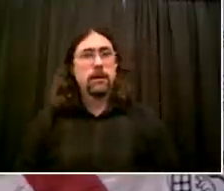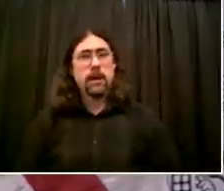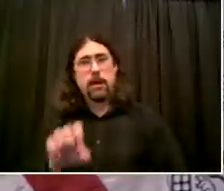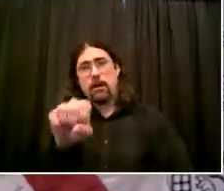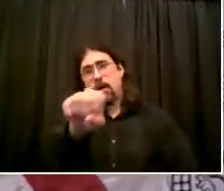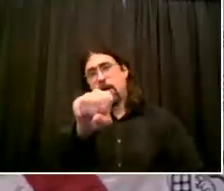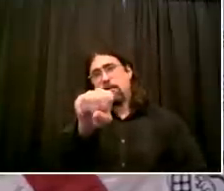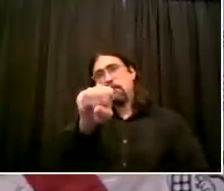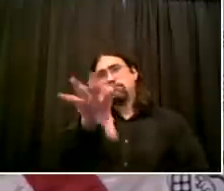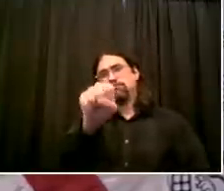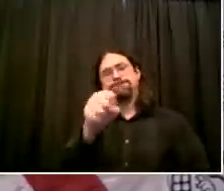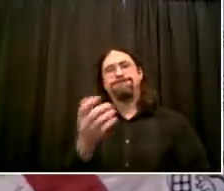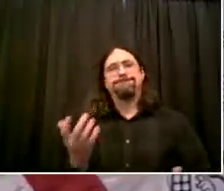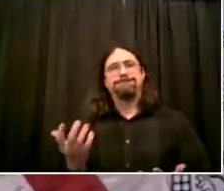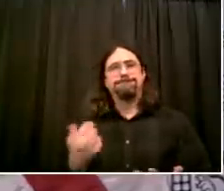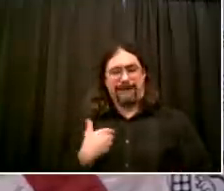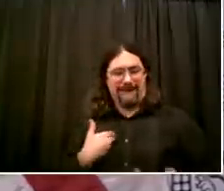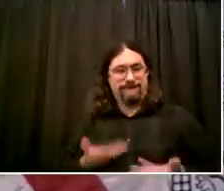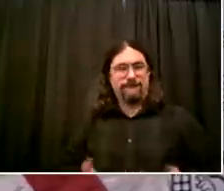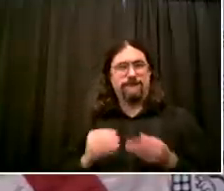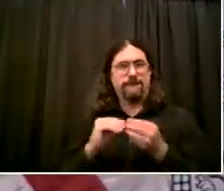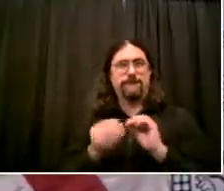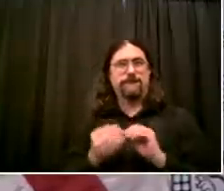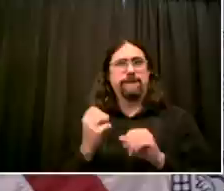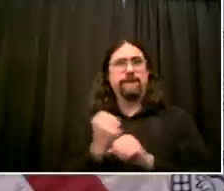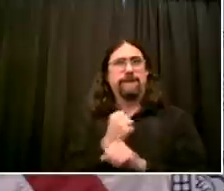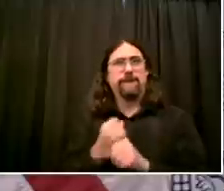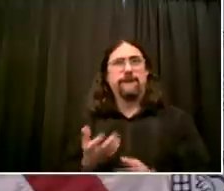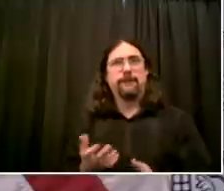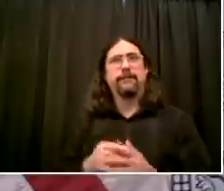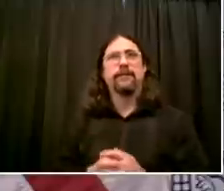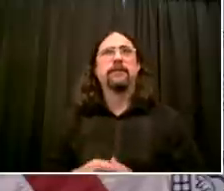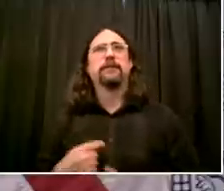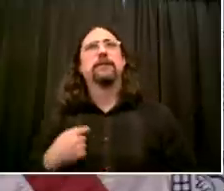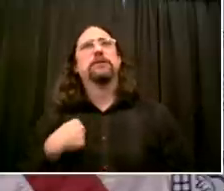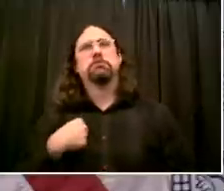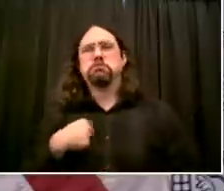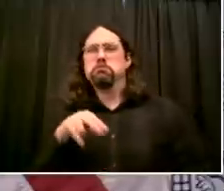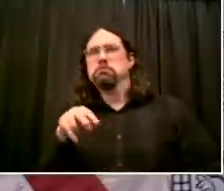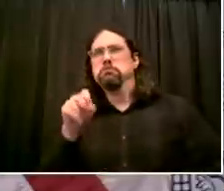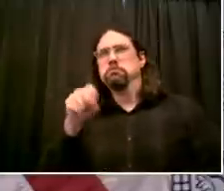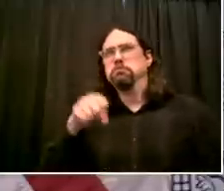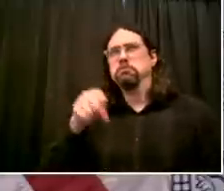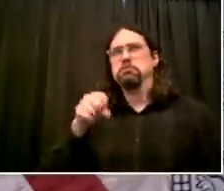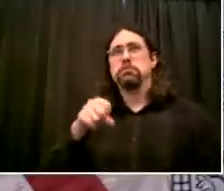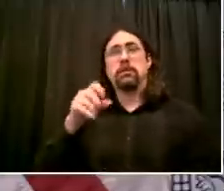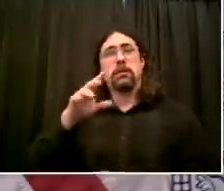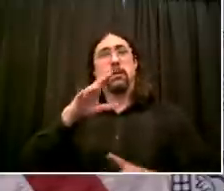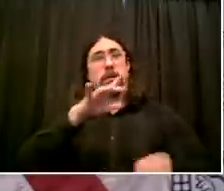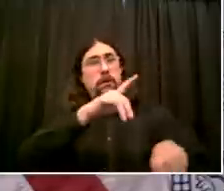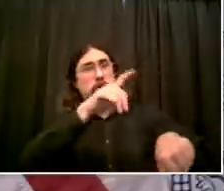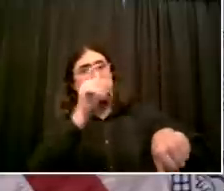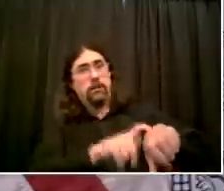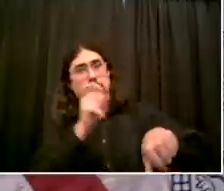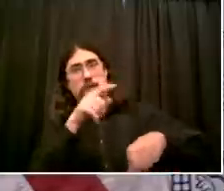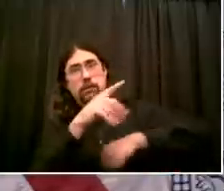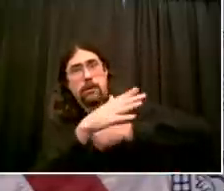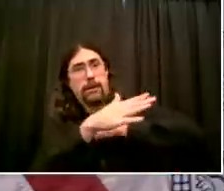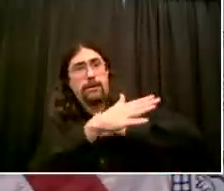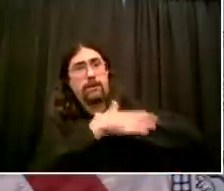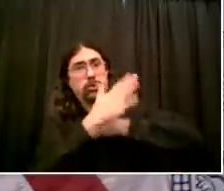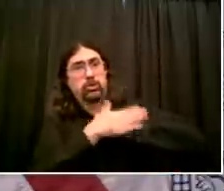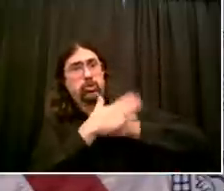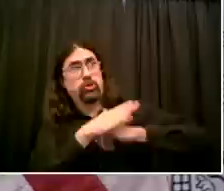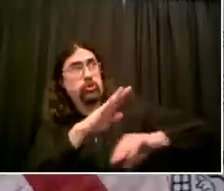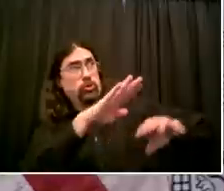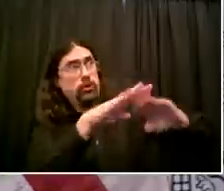time that we are ready, and again, putting a bunch of people on the beach is a different matter. Like I said, there's the situations where you're going to